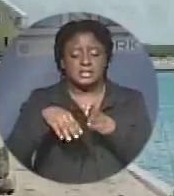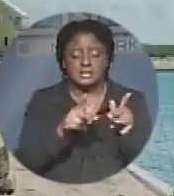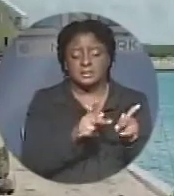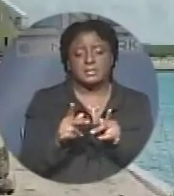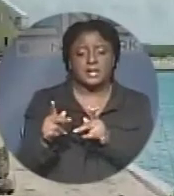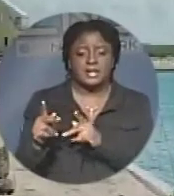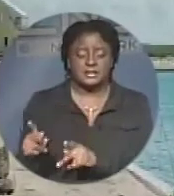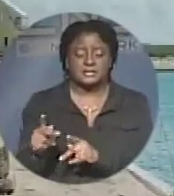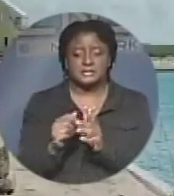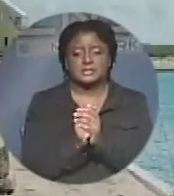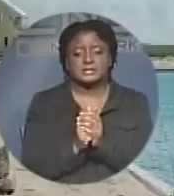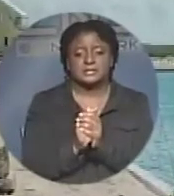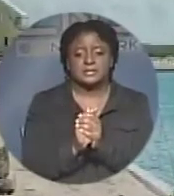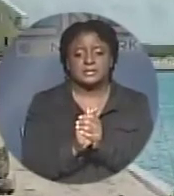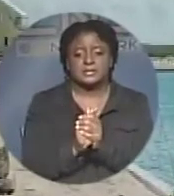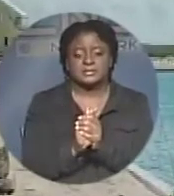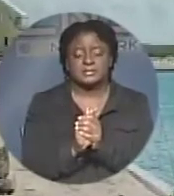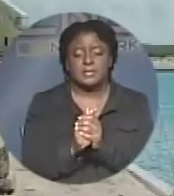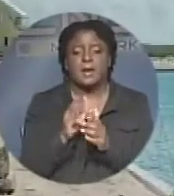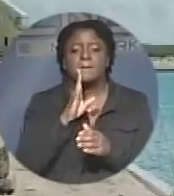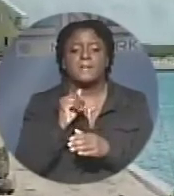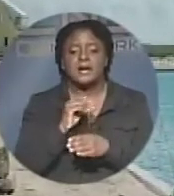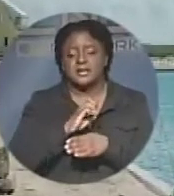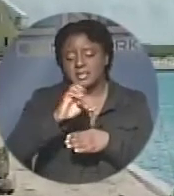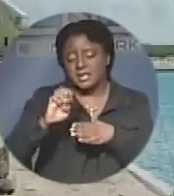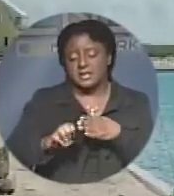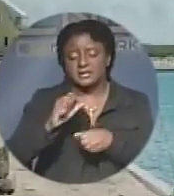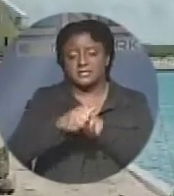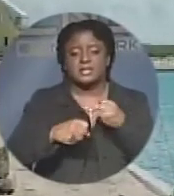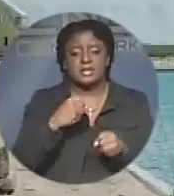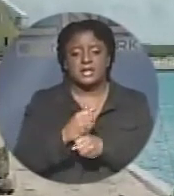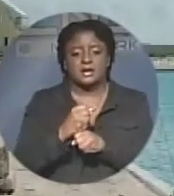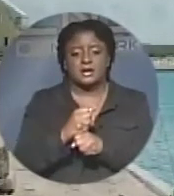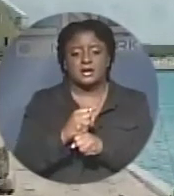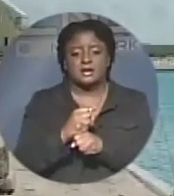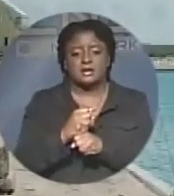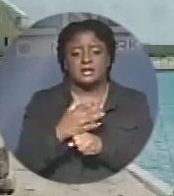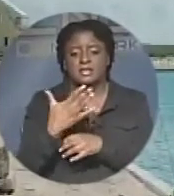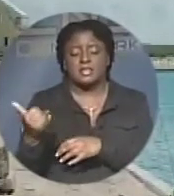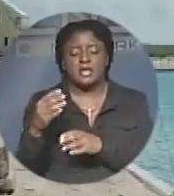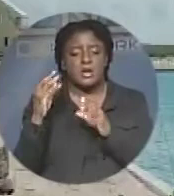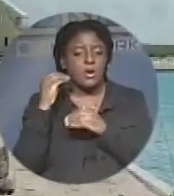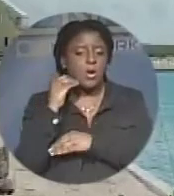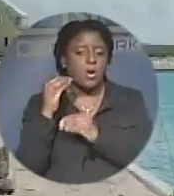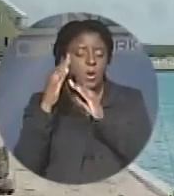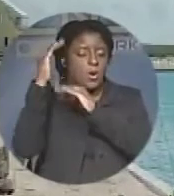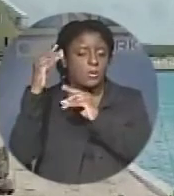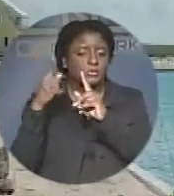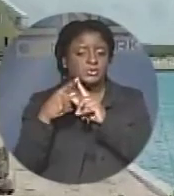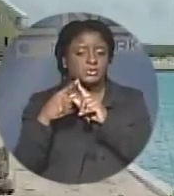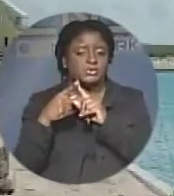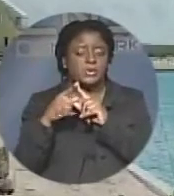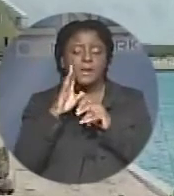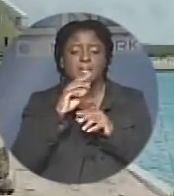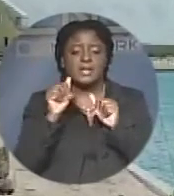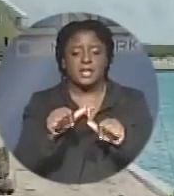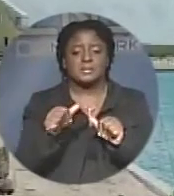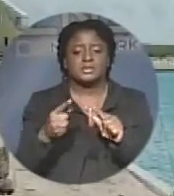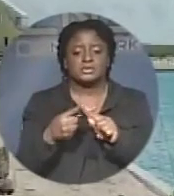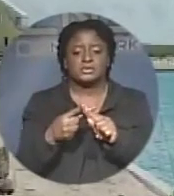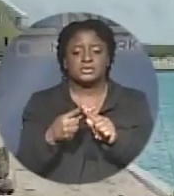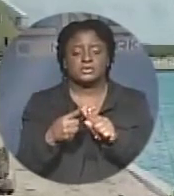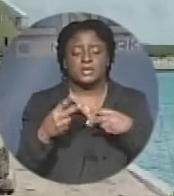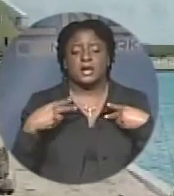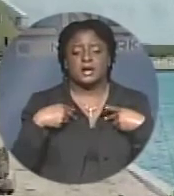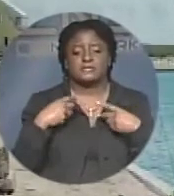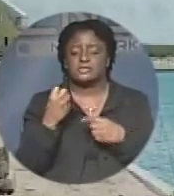near year's end. By then, company executives hope to be able to accommodate some 12 boats in the harbor, the only one within a 20